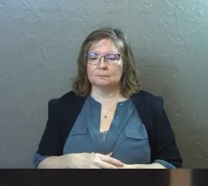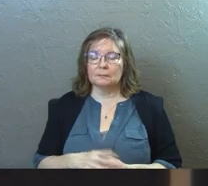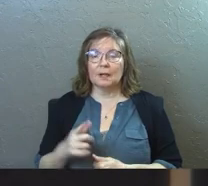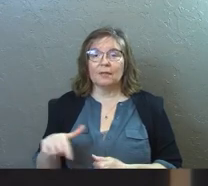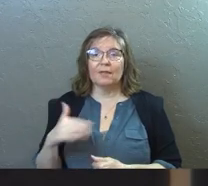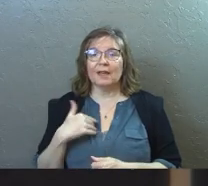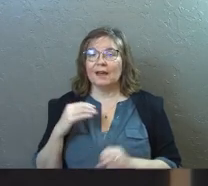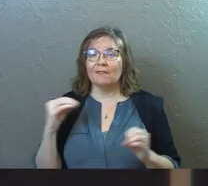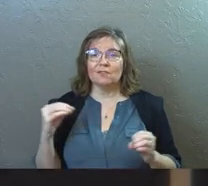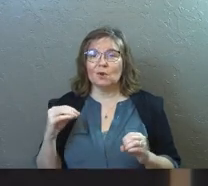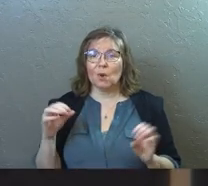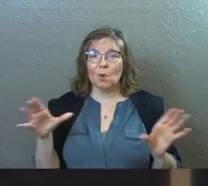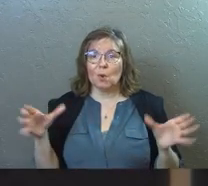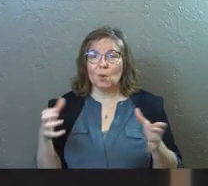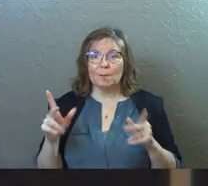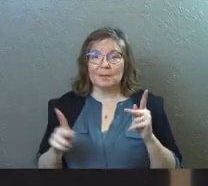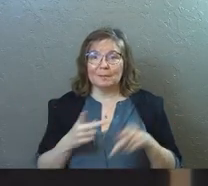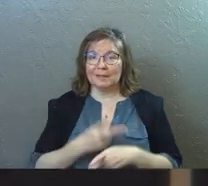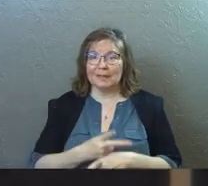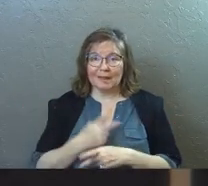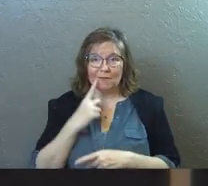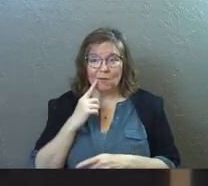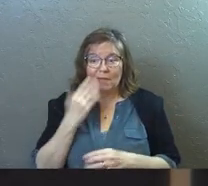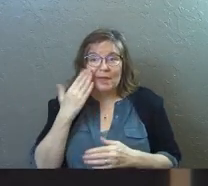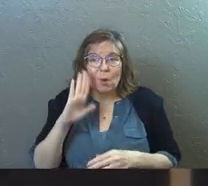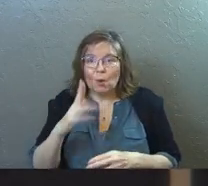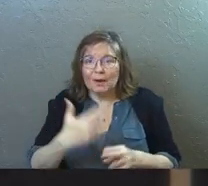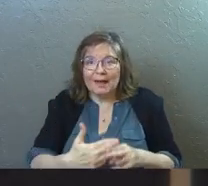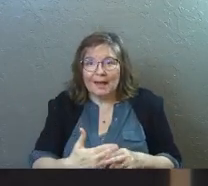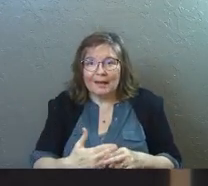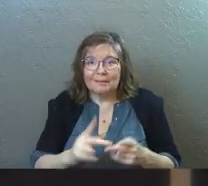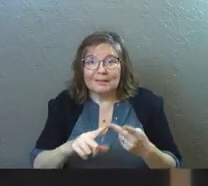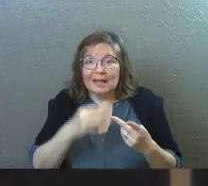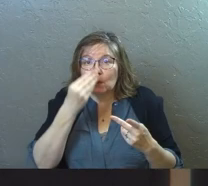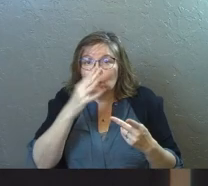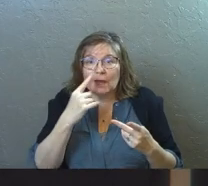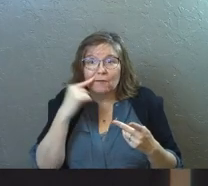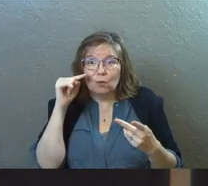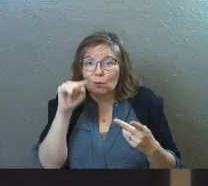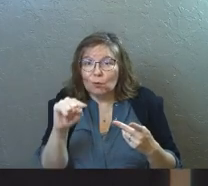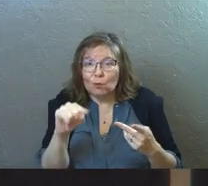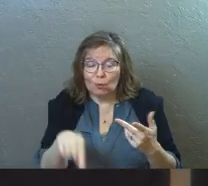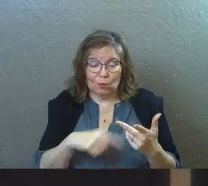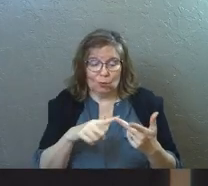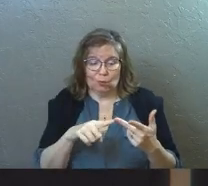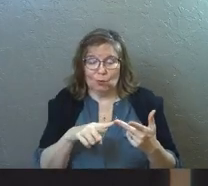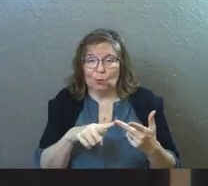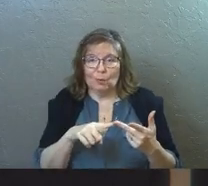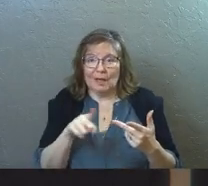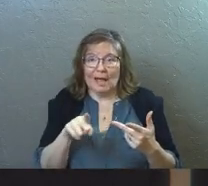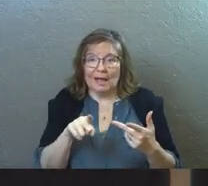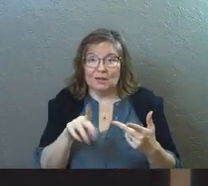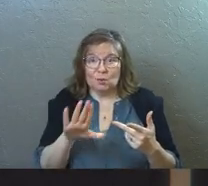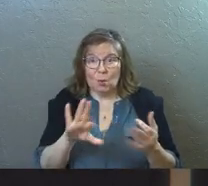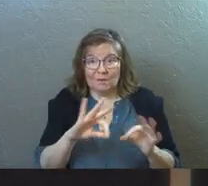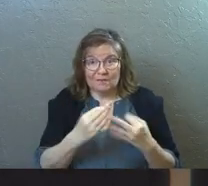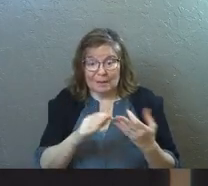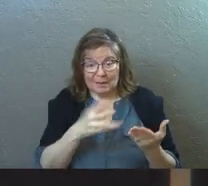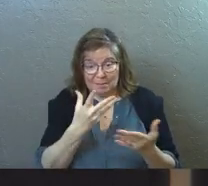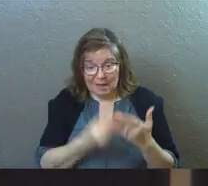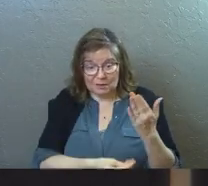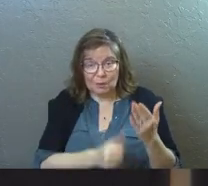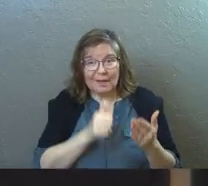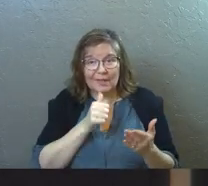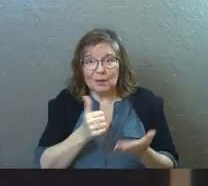They have no congregations. They don't know your name. They don't care for you. And they don't bury your family members.